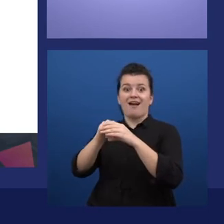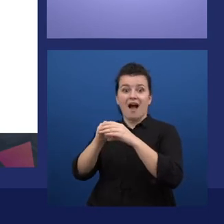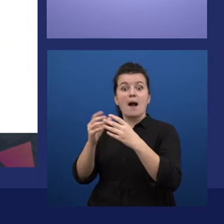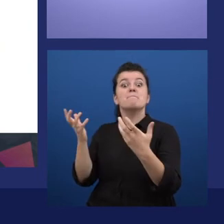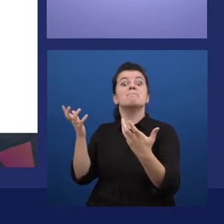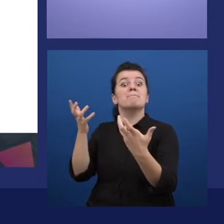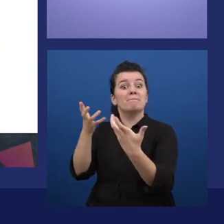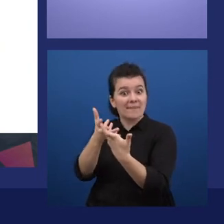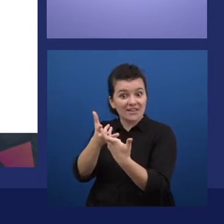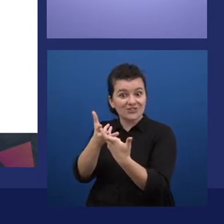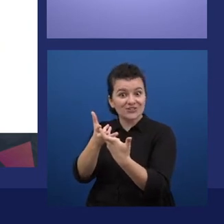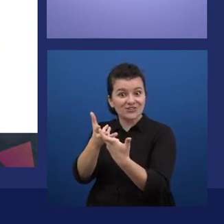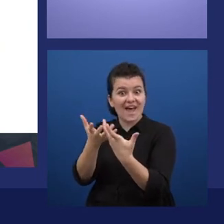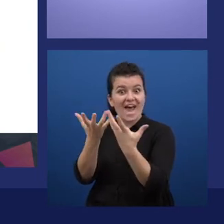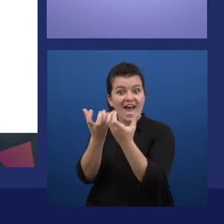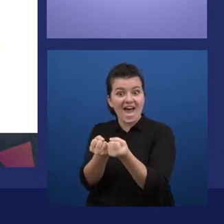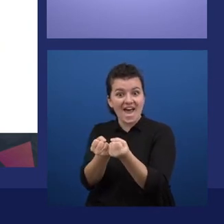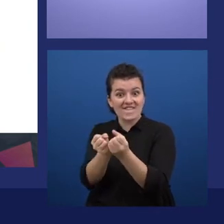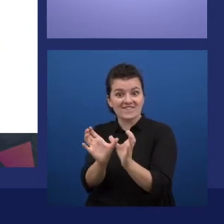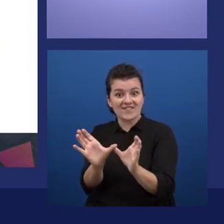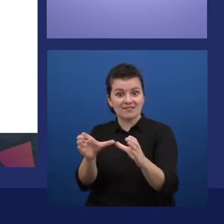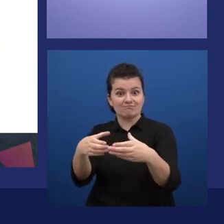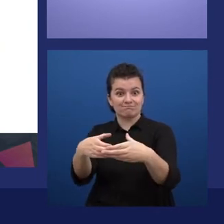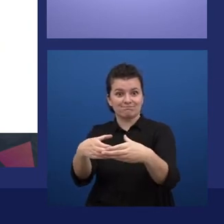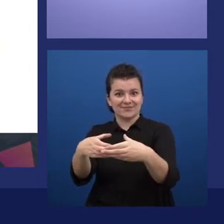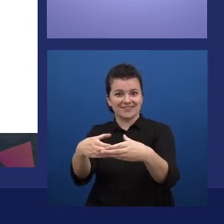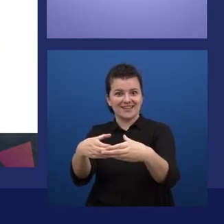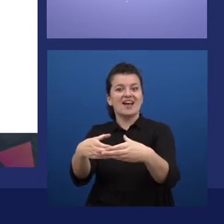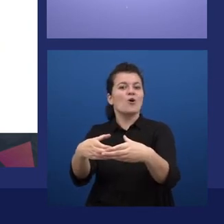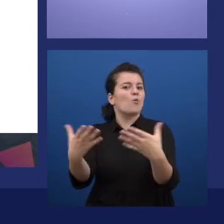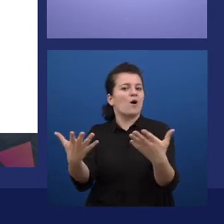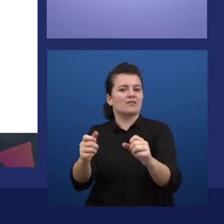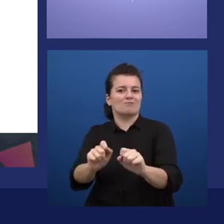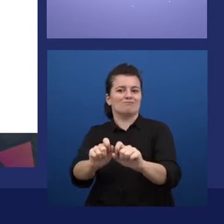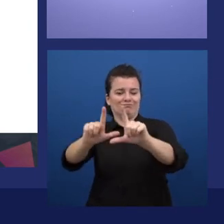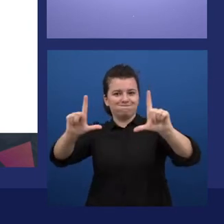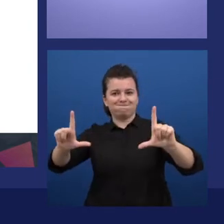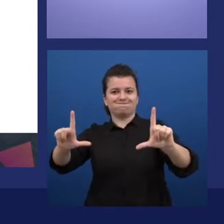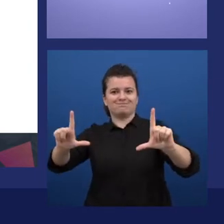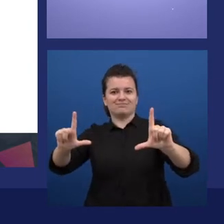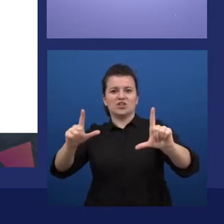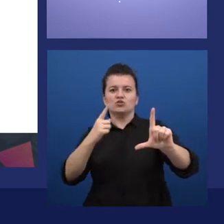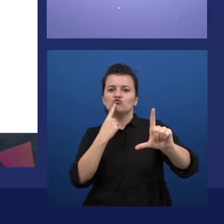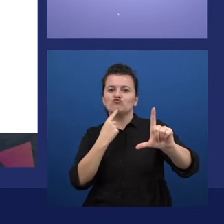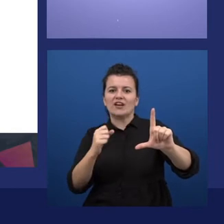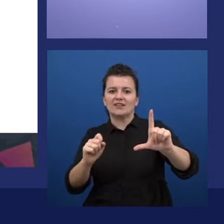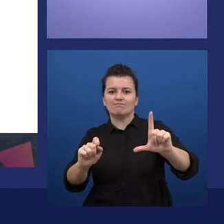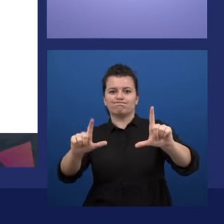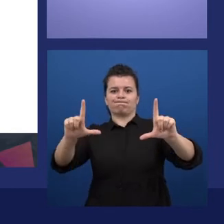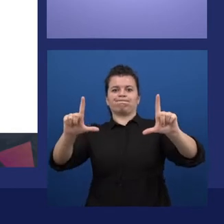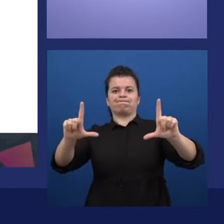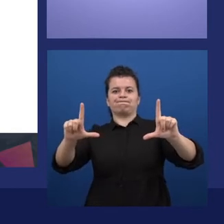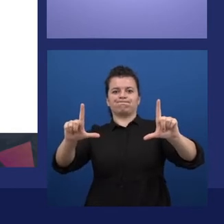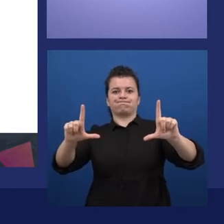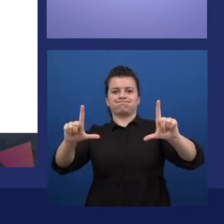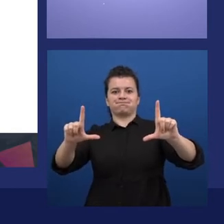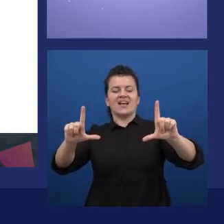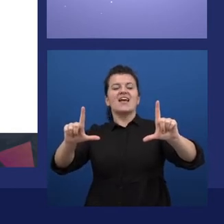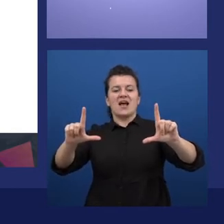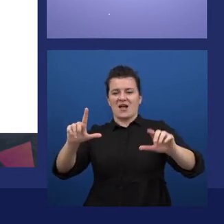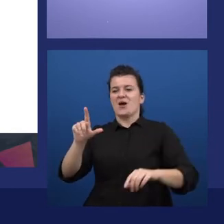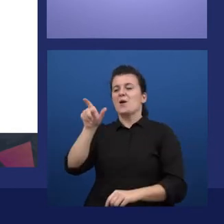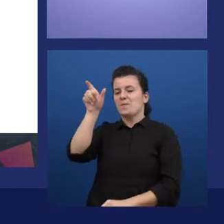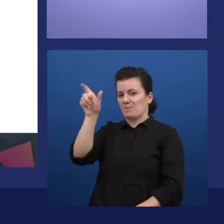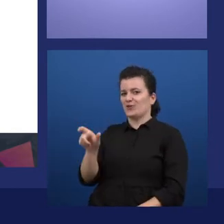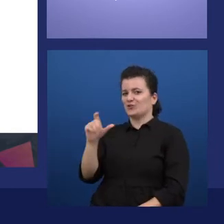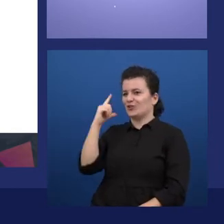boom, it came out here in red, that the picture where that person has been detected.